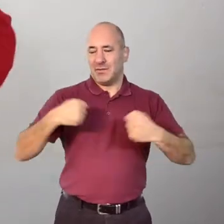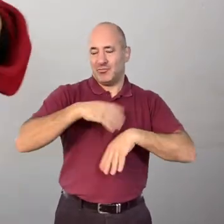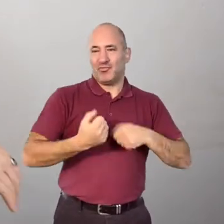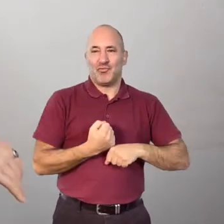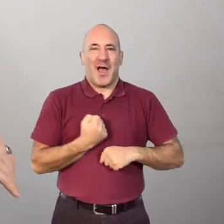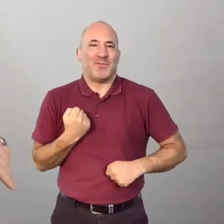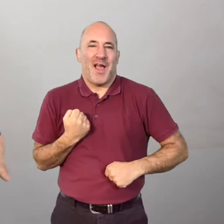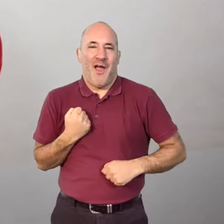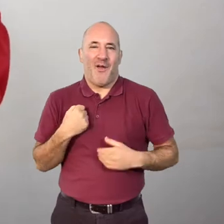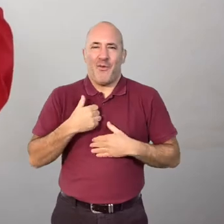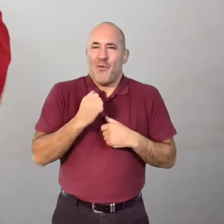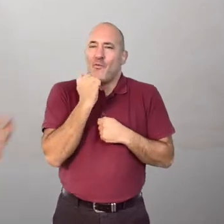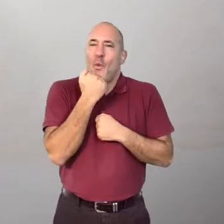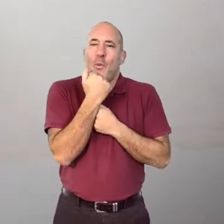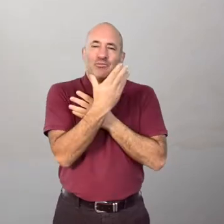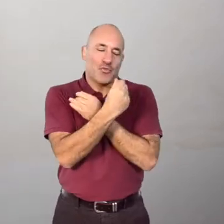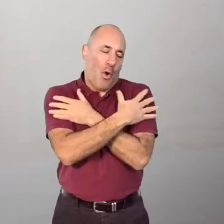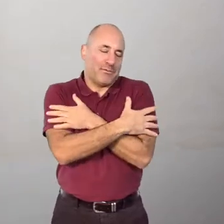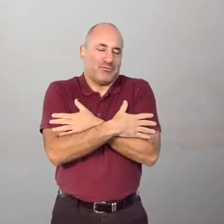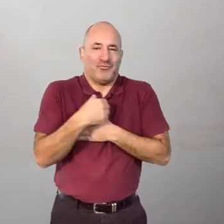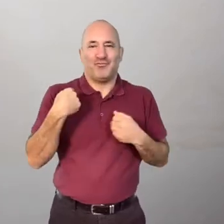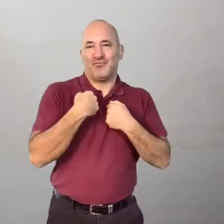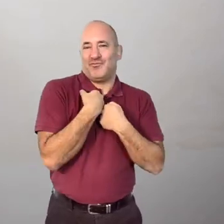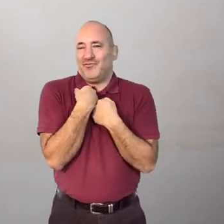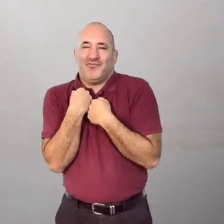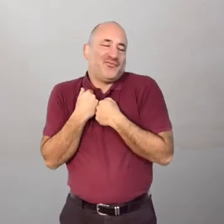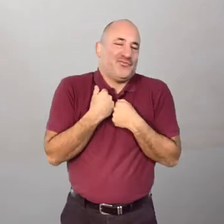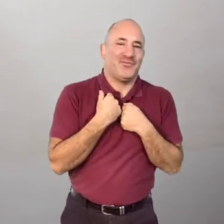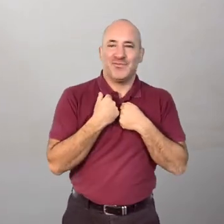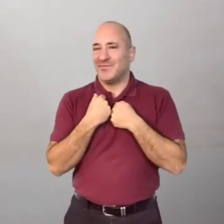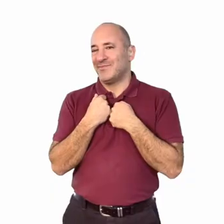warm, very soft and very comfy.